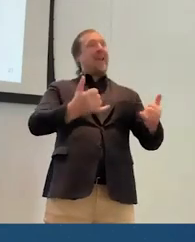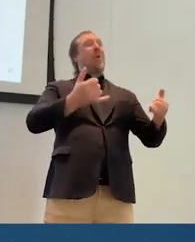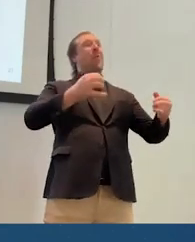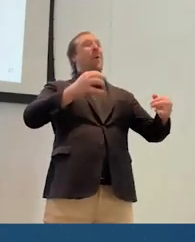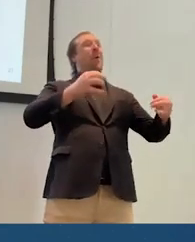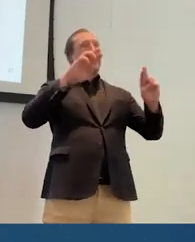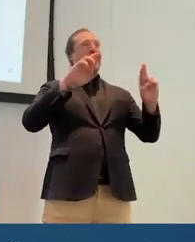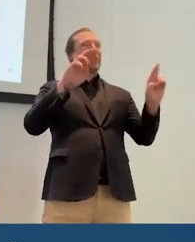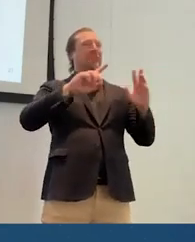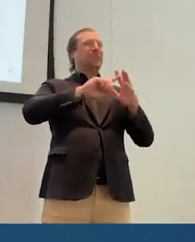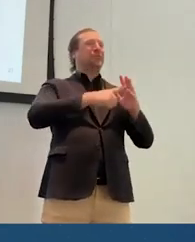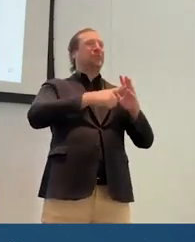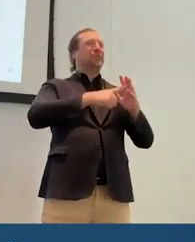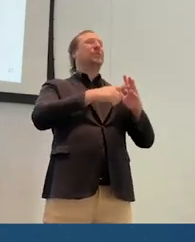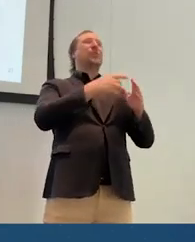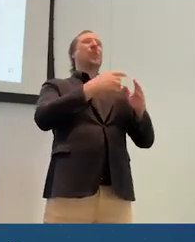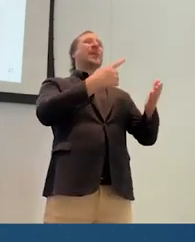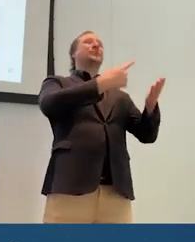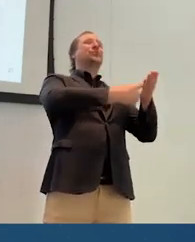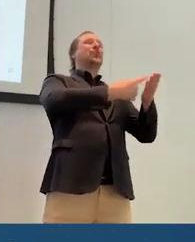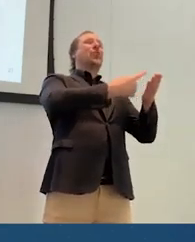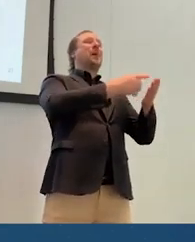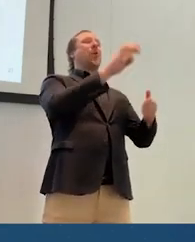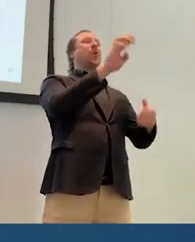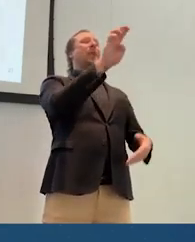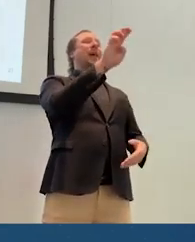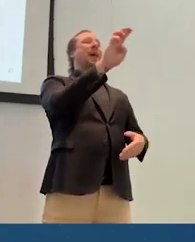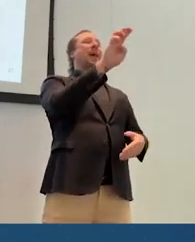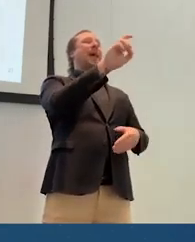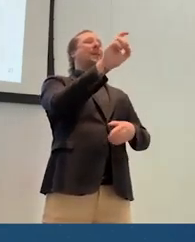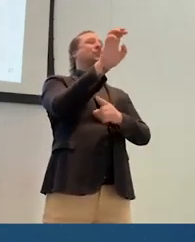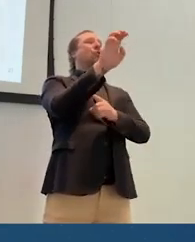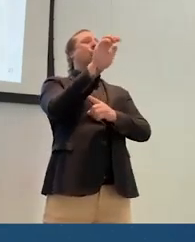So let's talk about the latest from XR Access.